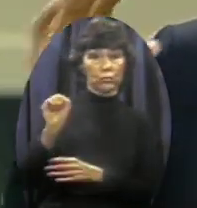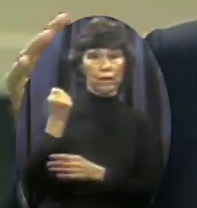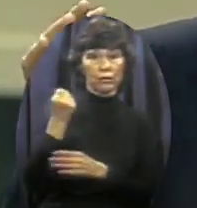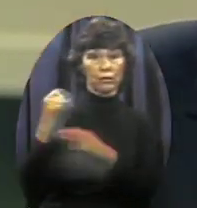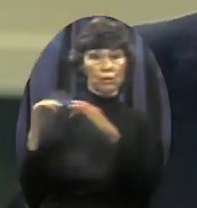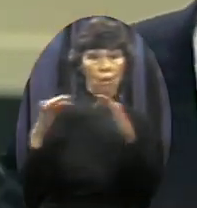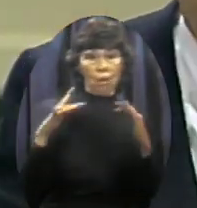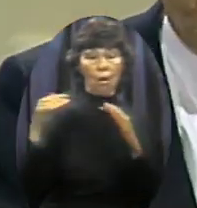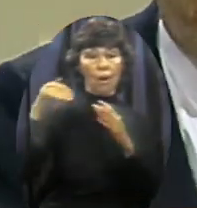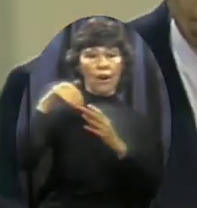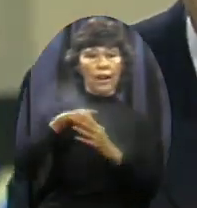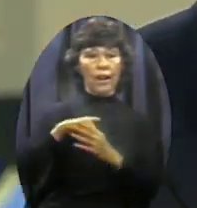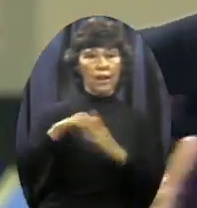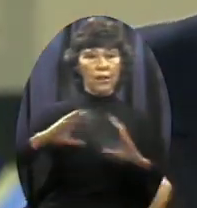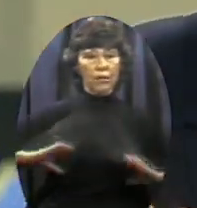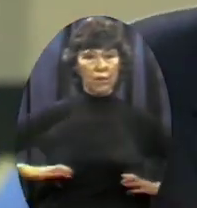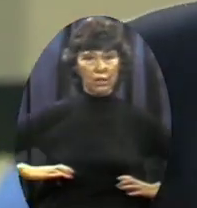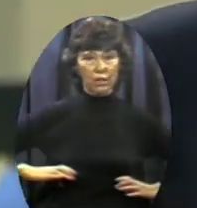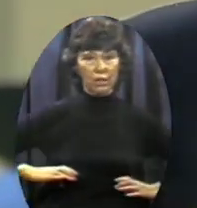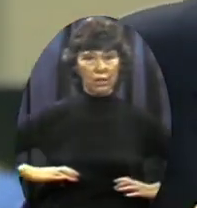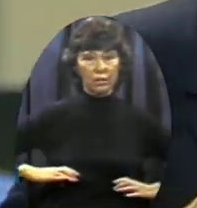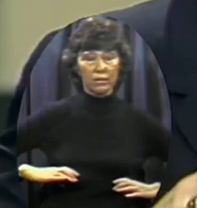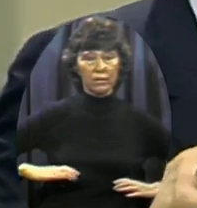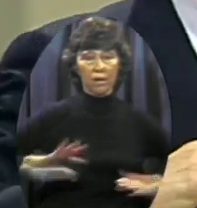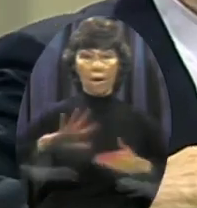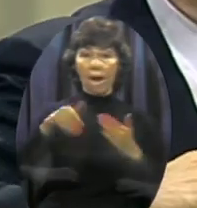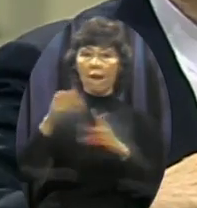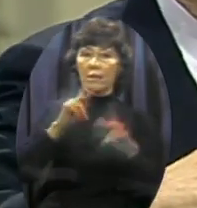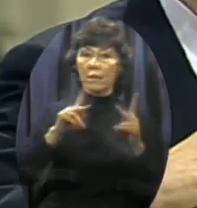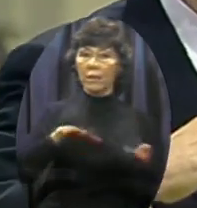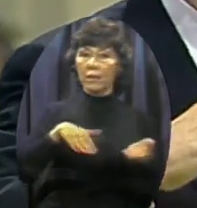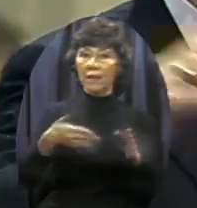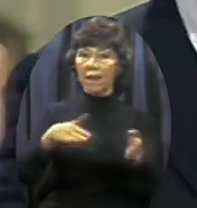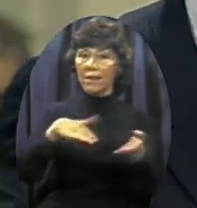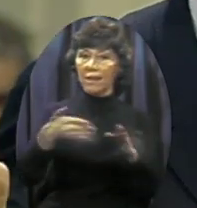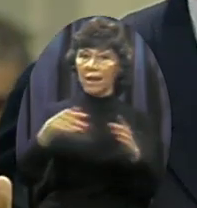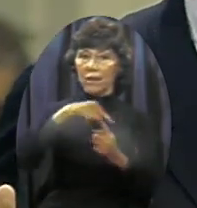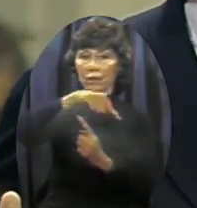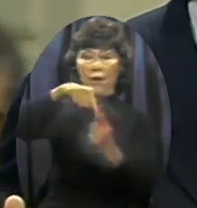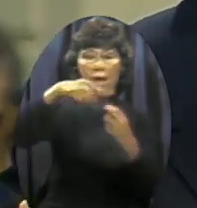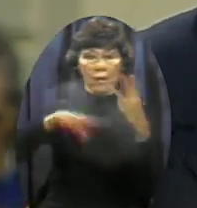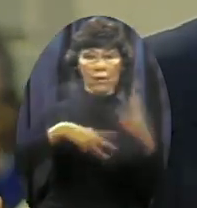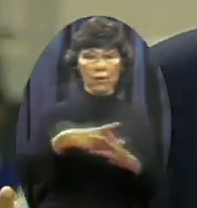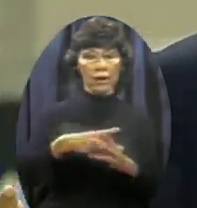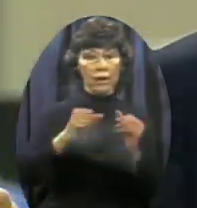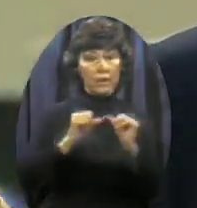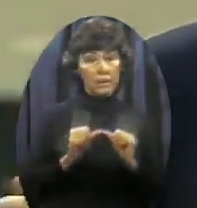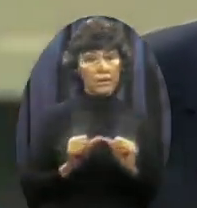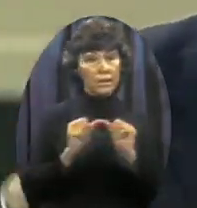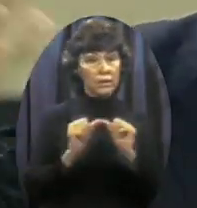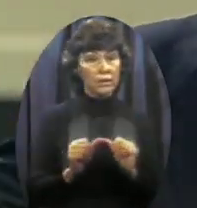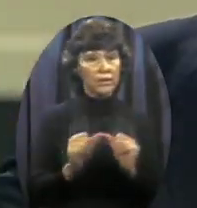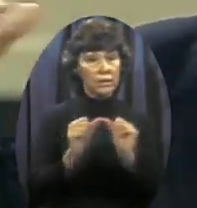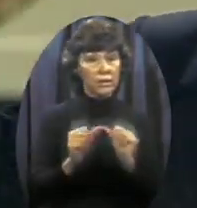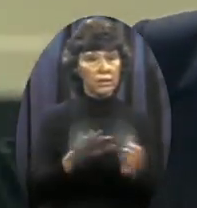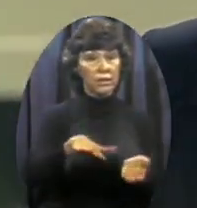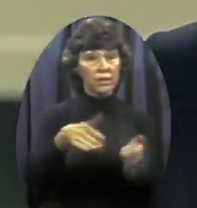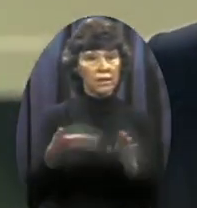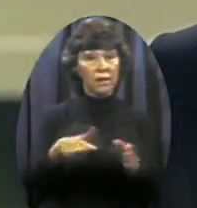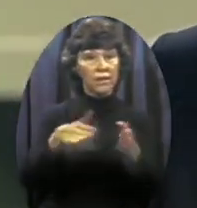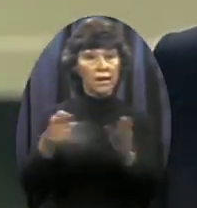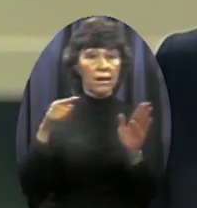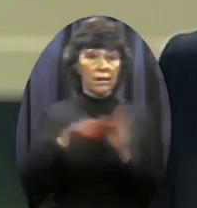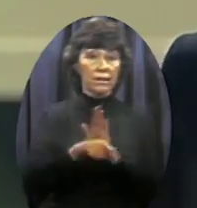142 million persons worldwide And the carnage continues The Holocaust The